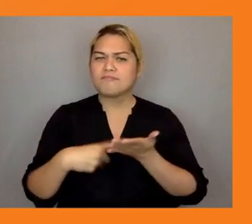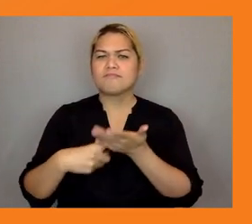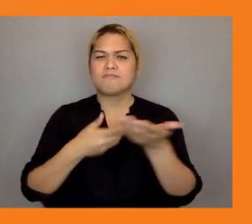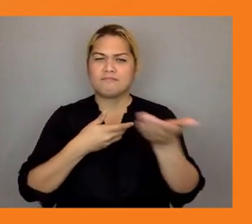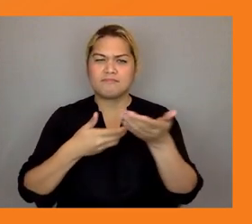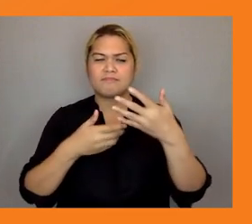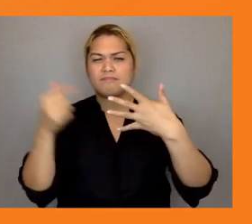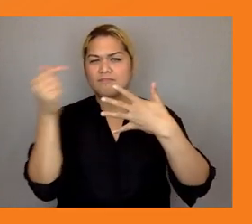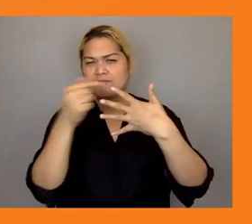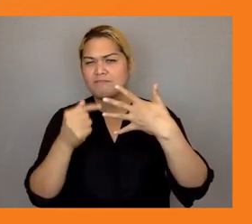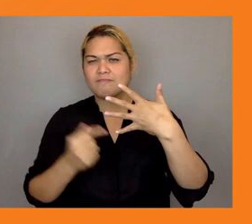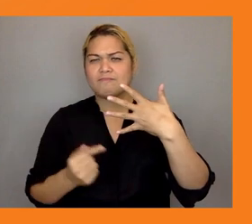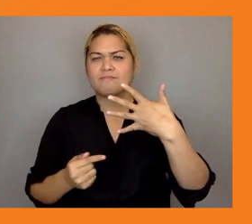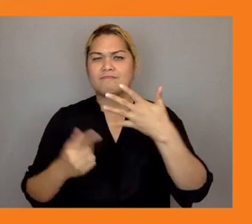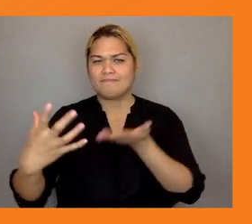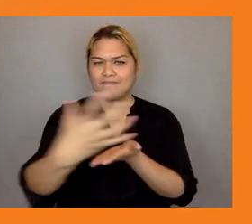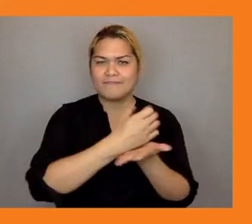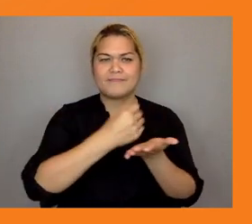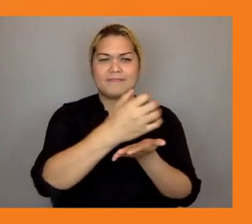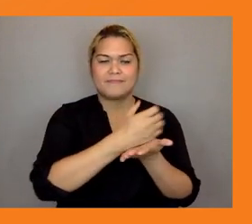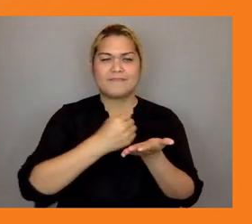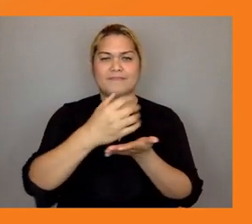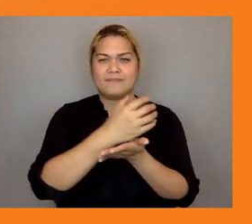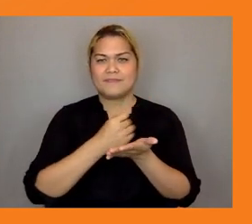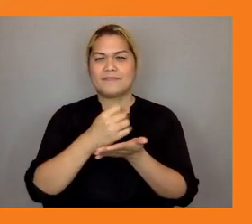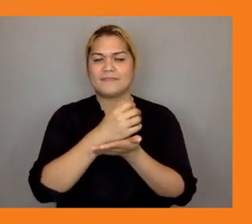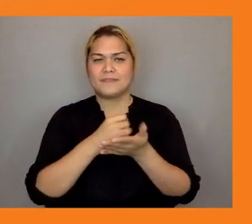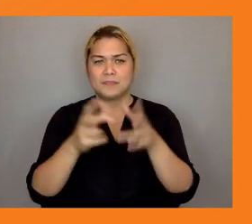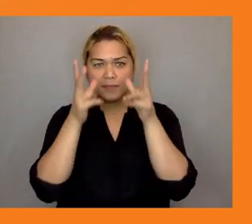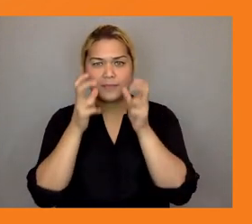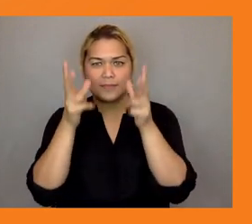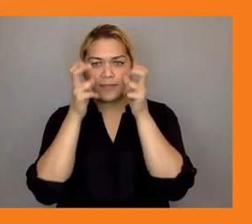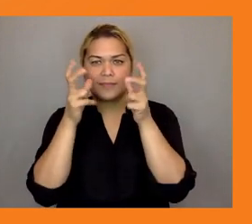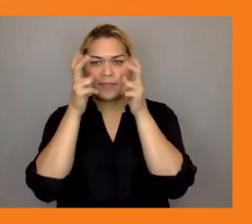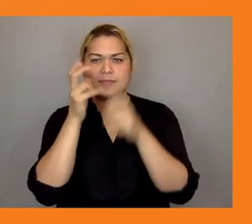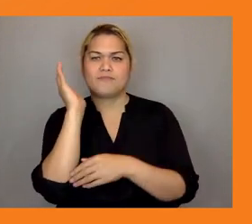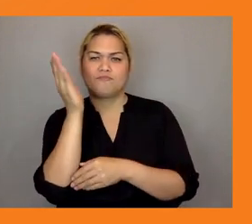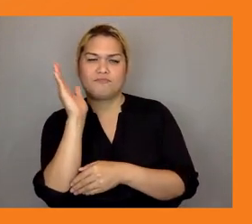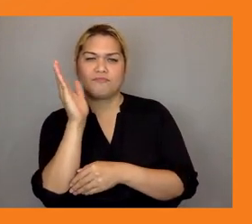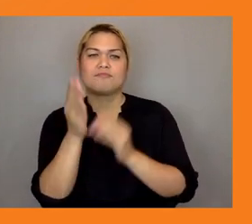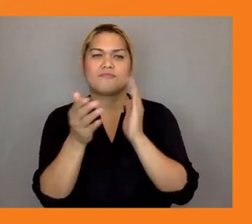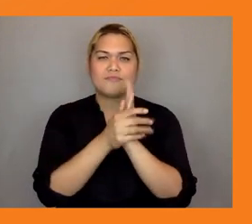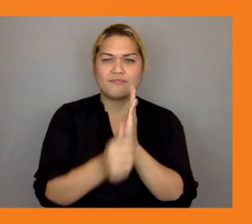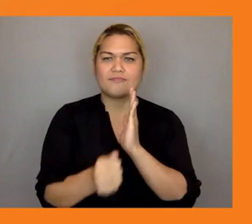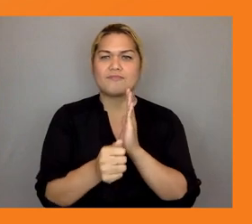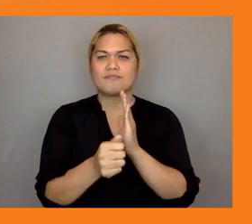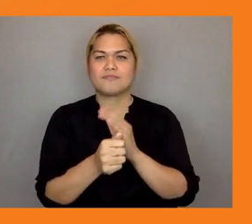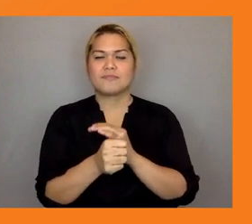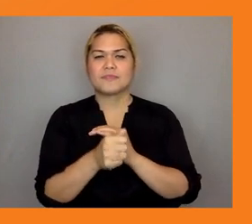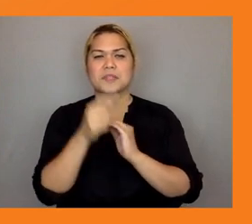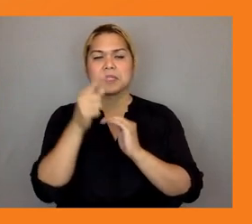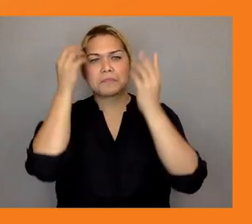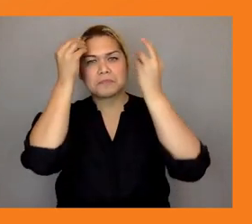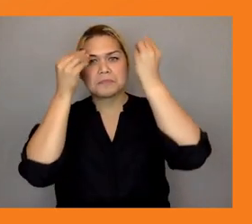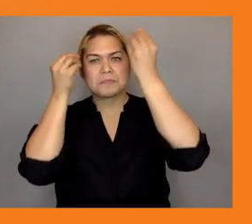to our speakers share their experiences and expertise we may reflect on the work that we have done to contribute